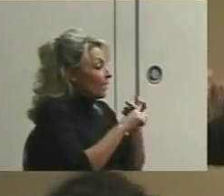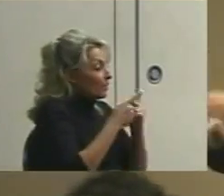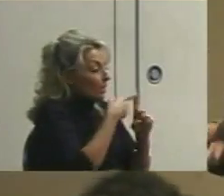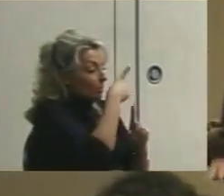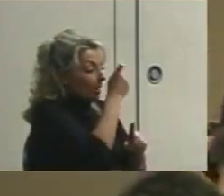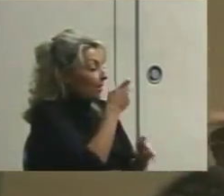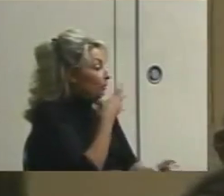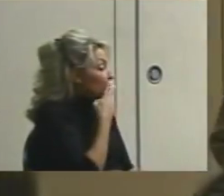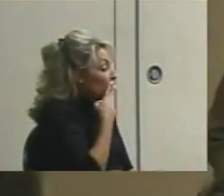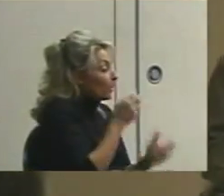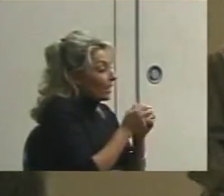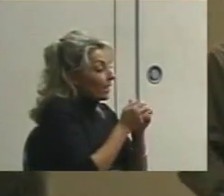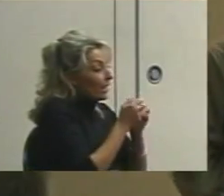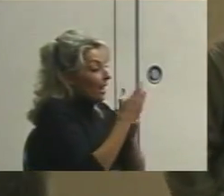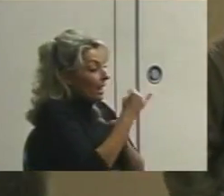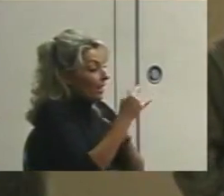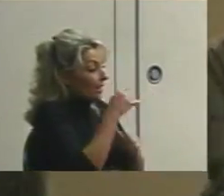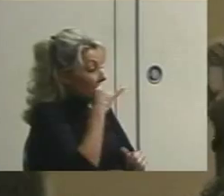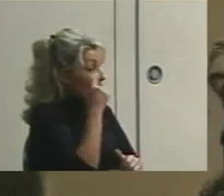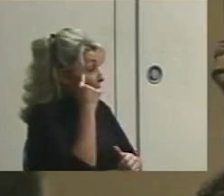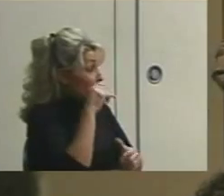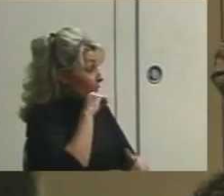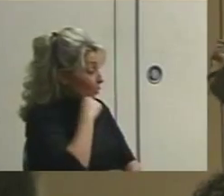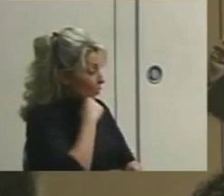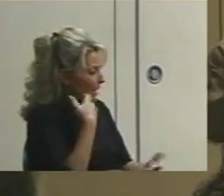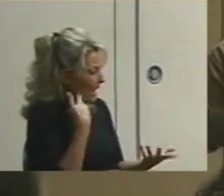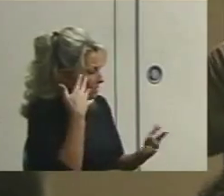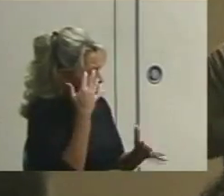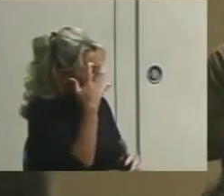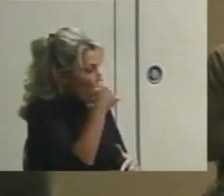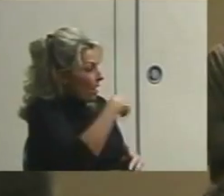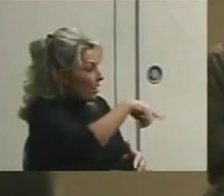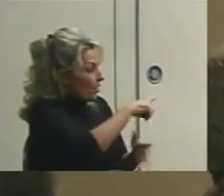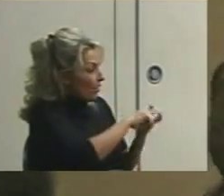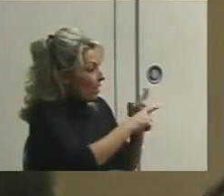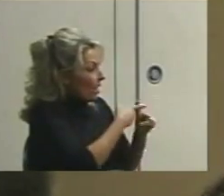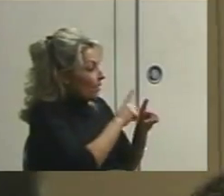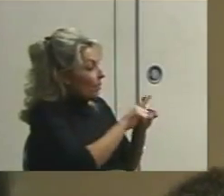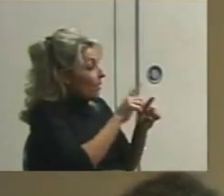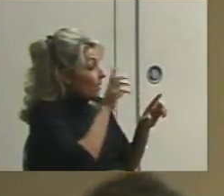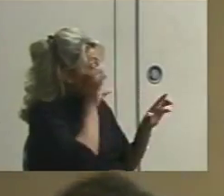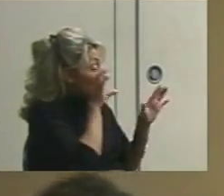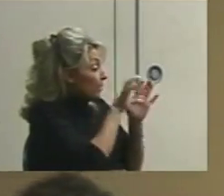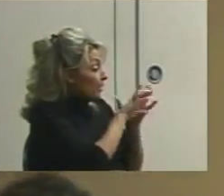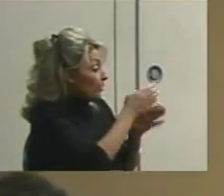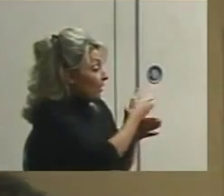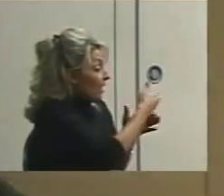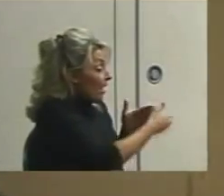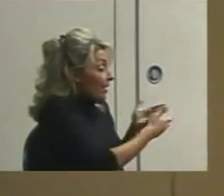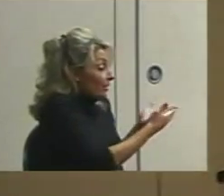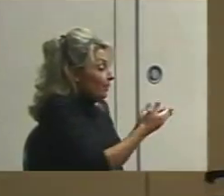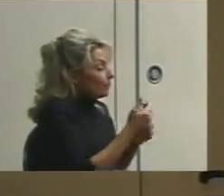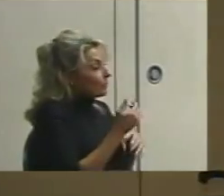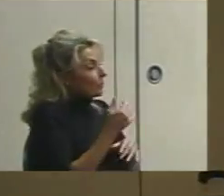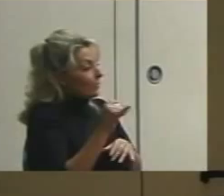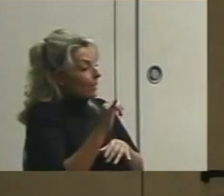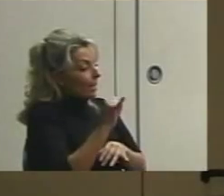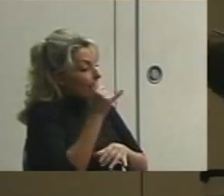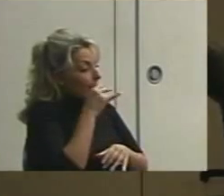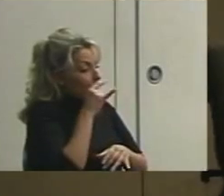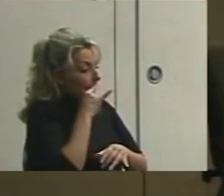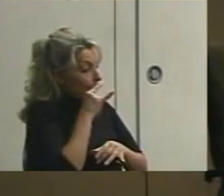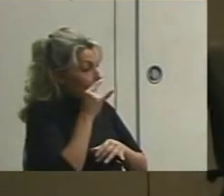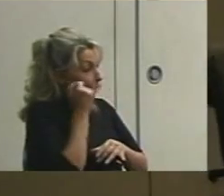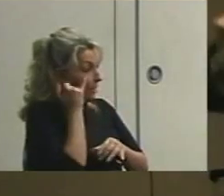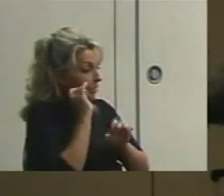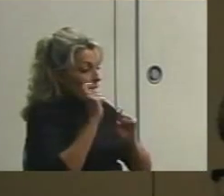Or I don't know why they're friends. All I know is the snapshot at the end. It's like the kid, if you gave them the worksheet and said, go in